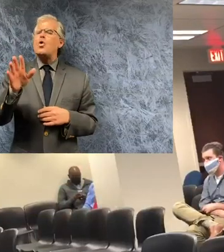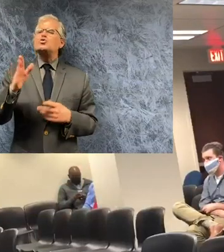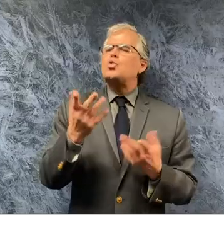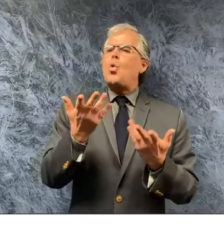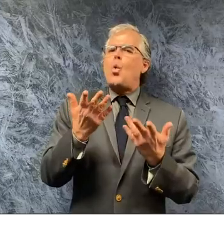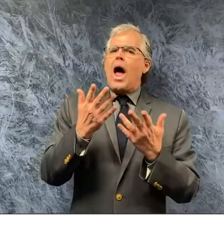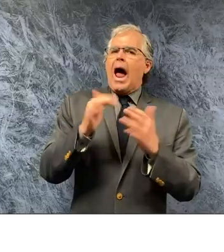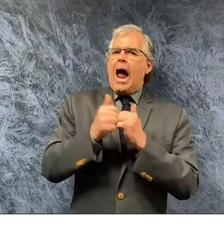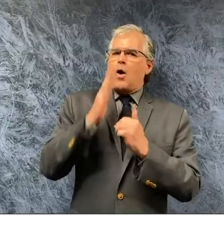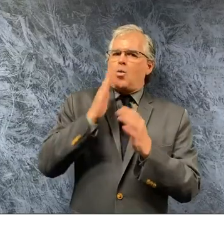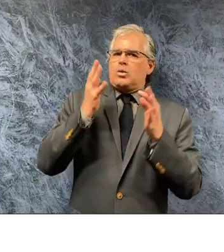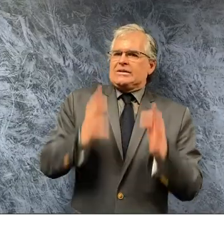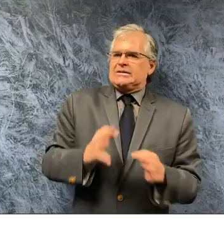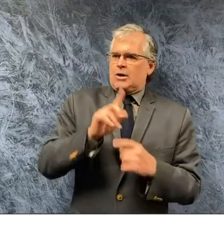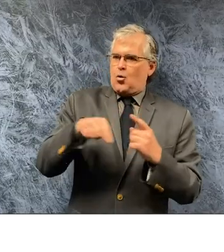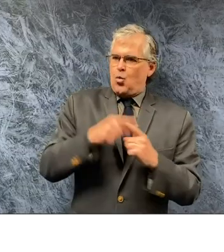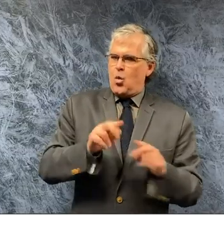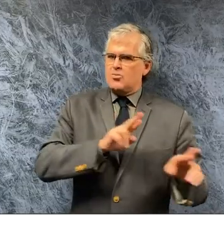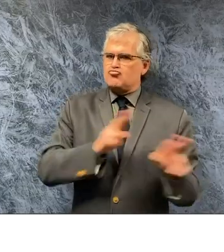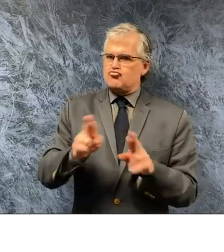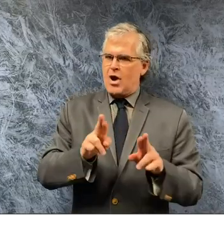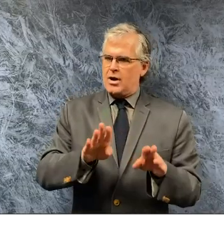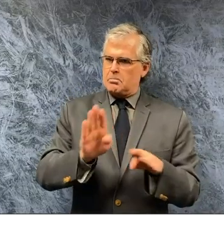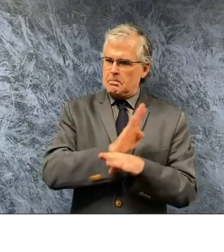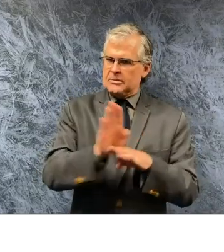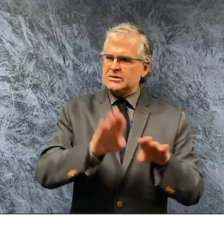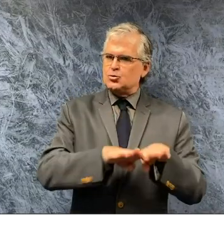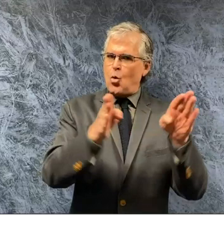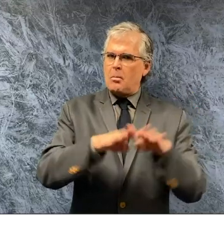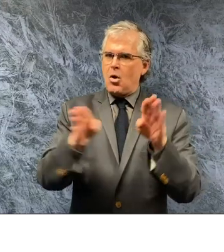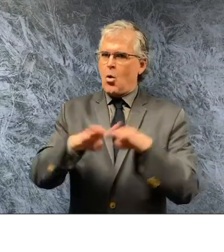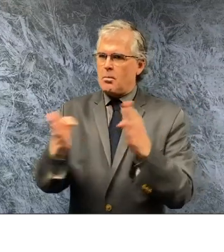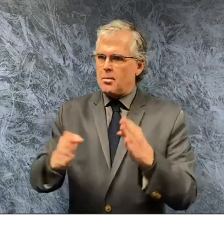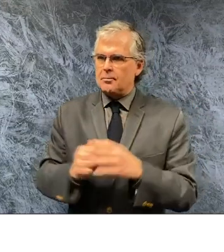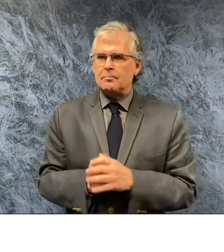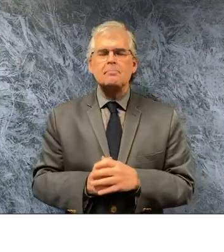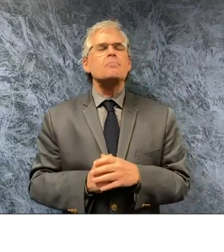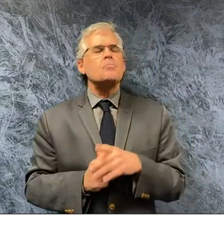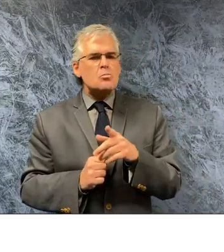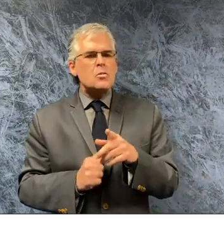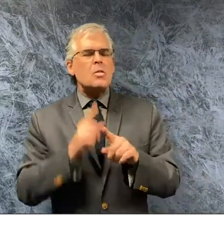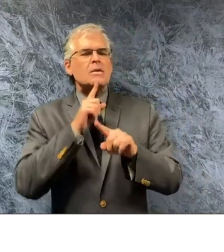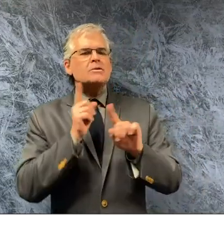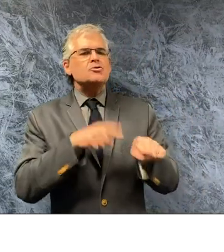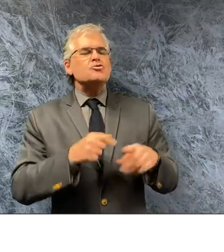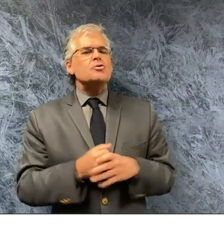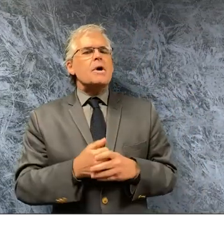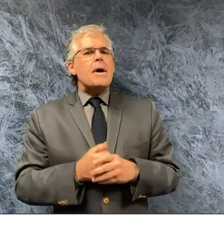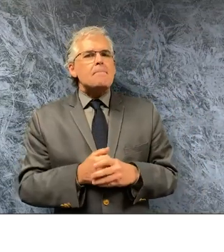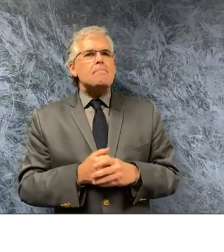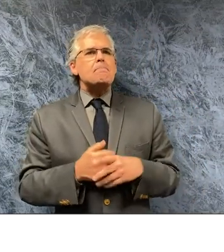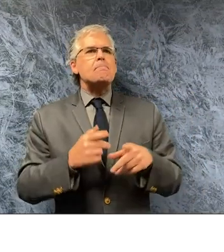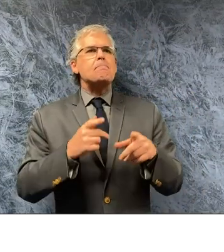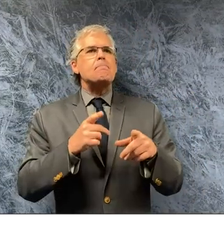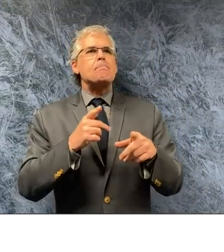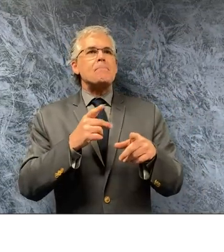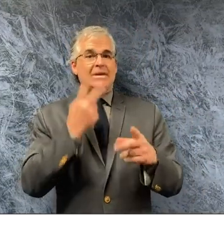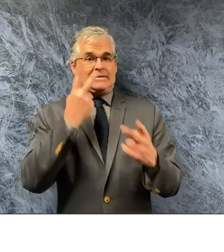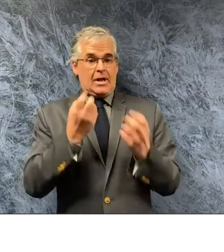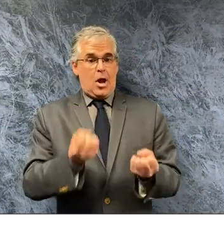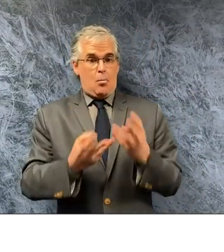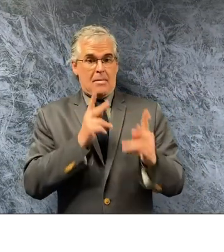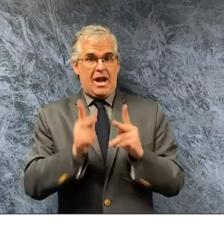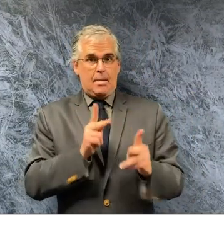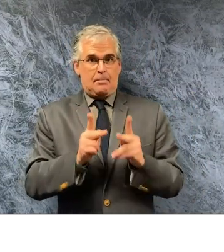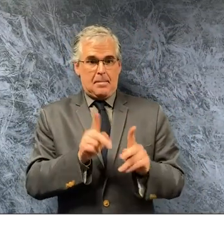economy well the things that i look at positive testing is important but it's not my number one parameter parameter because frankly as